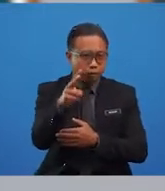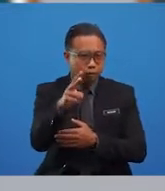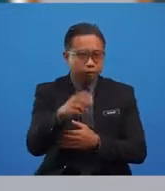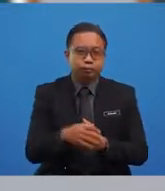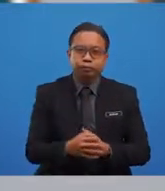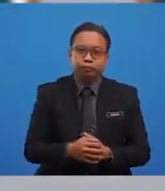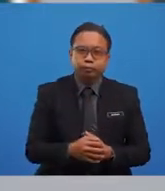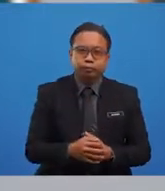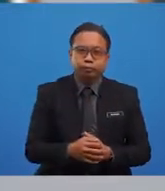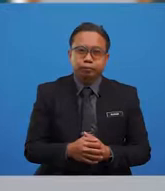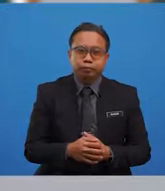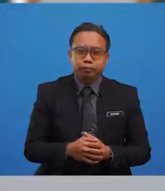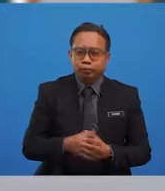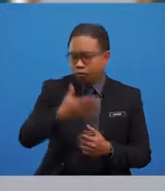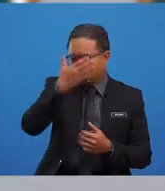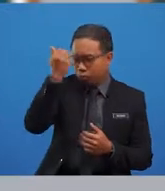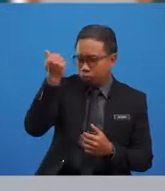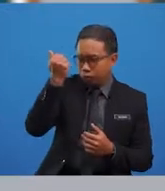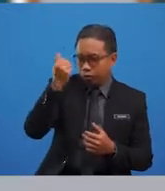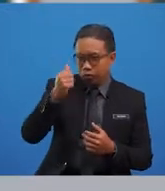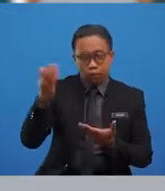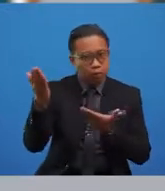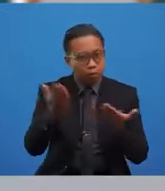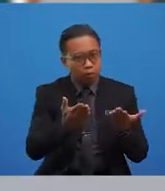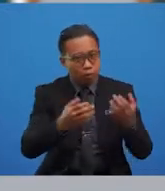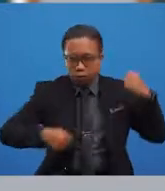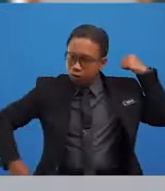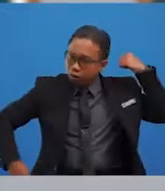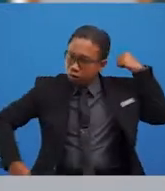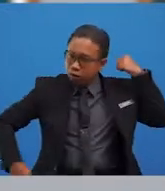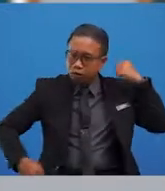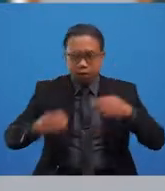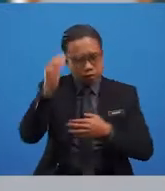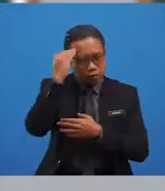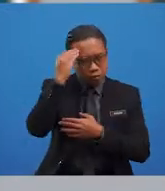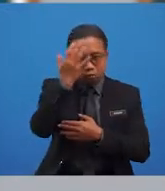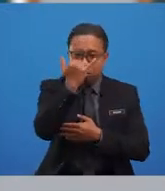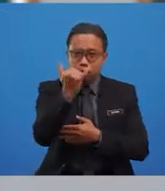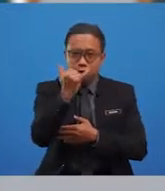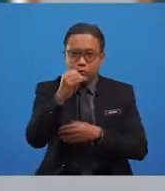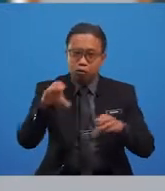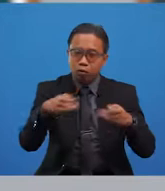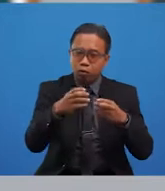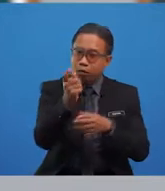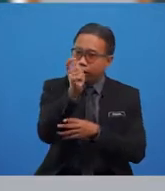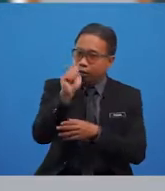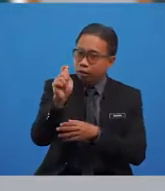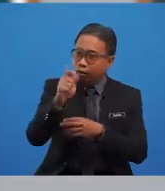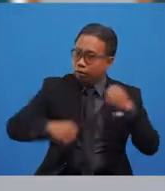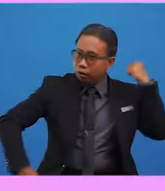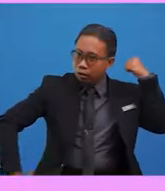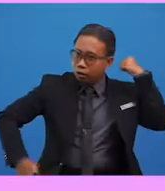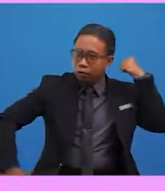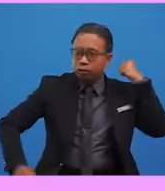Gramwis said he almost forgot to pack the red towel. Do you know why he used the article The for the towel?